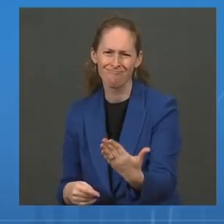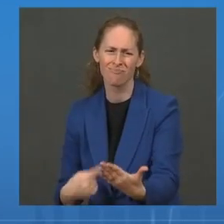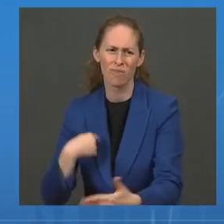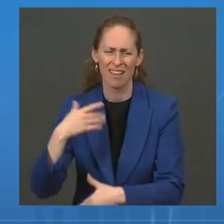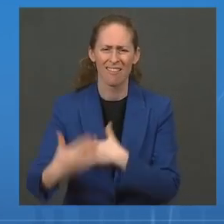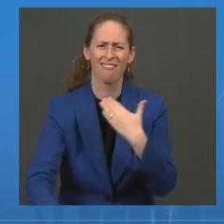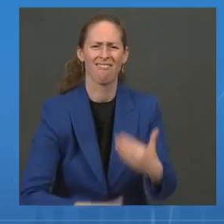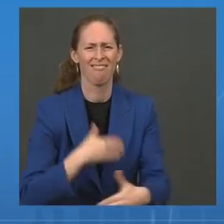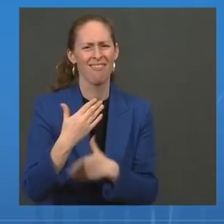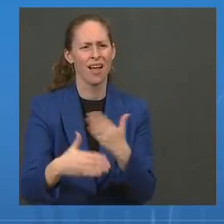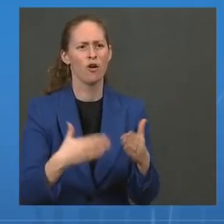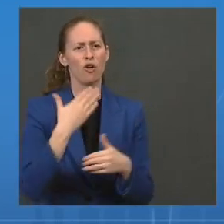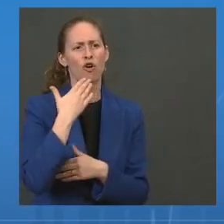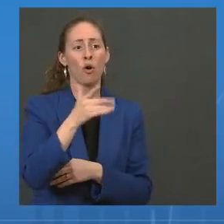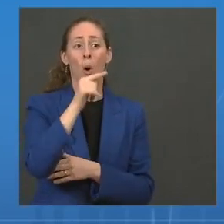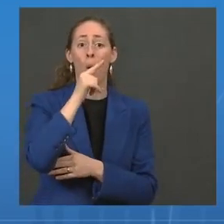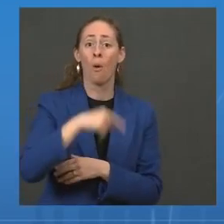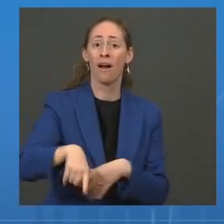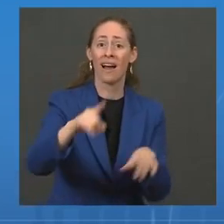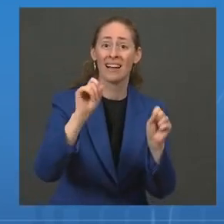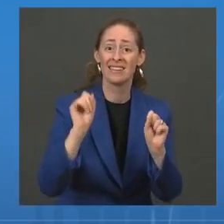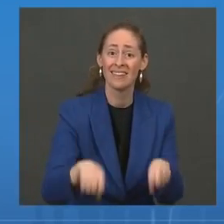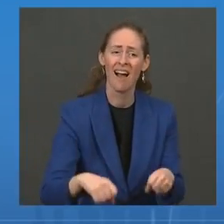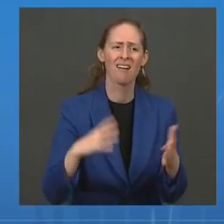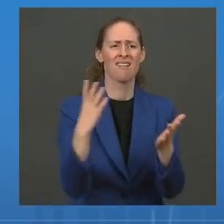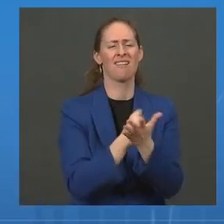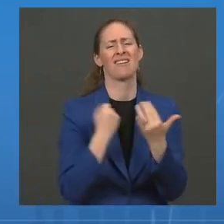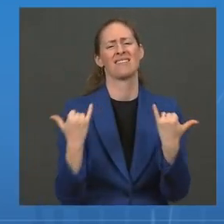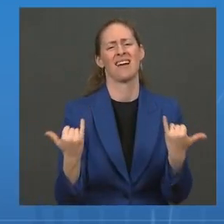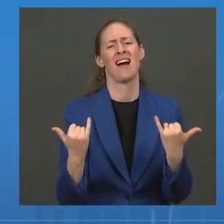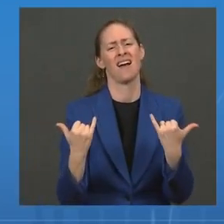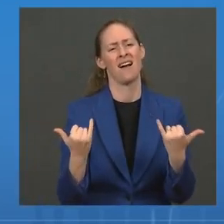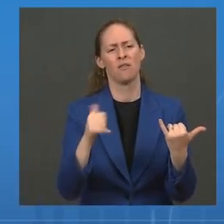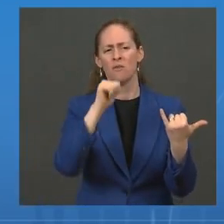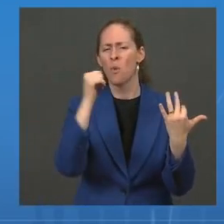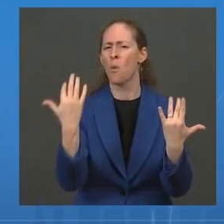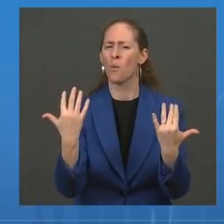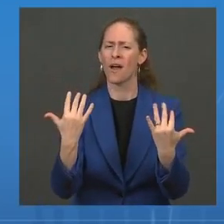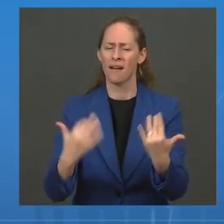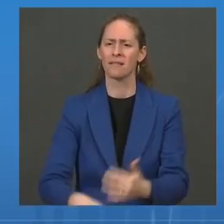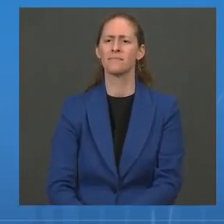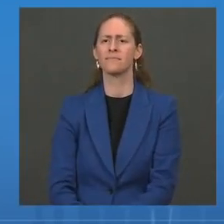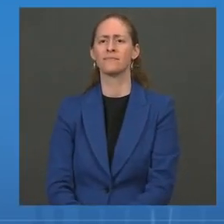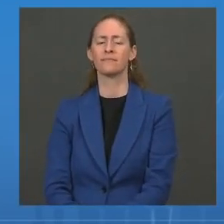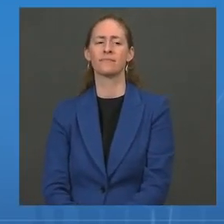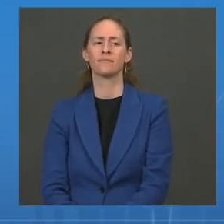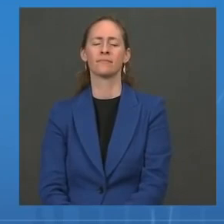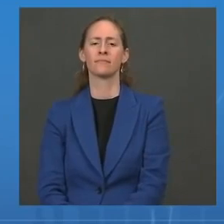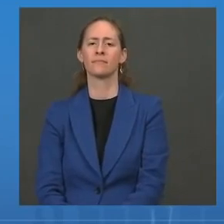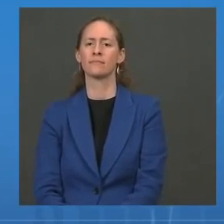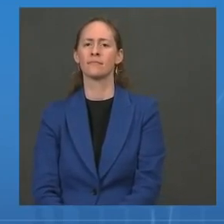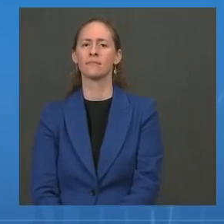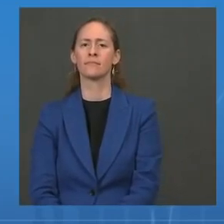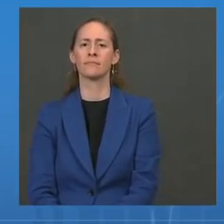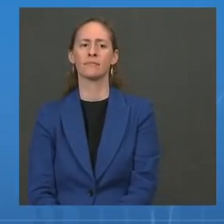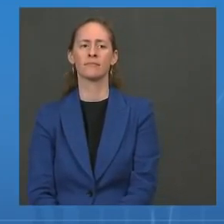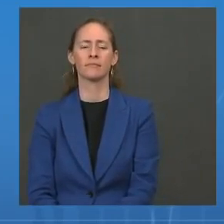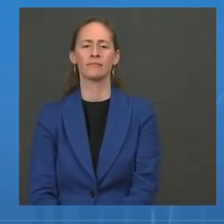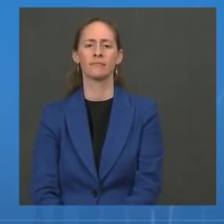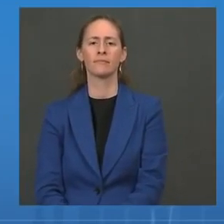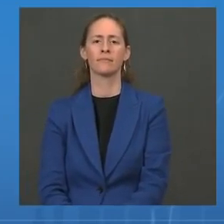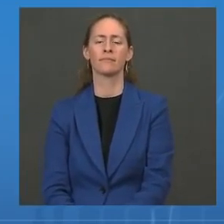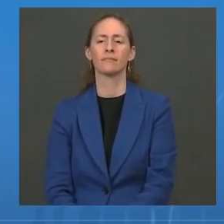who's eligible to get their booster soon. Next question, please. The Pressure the National of